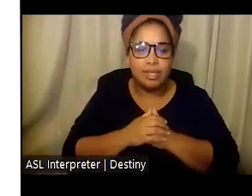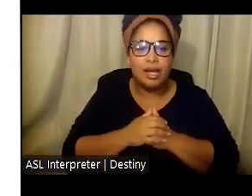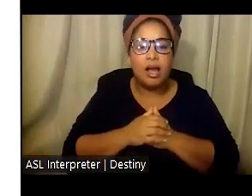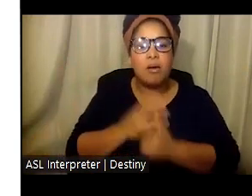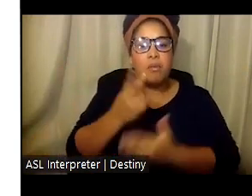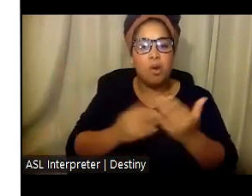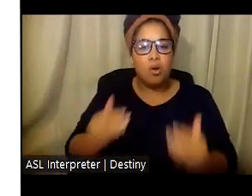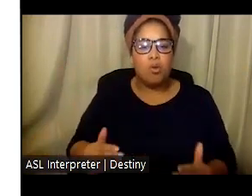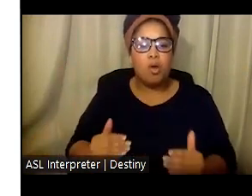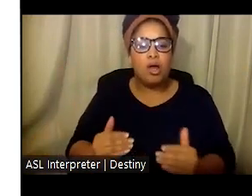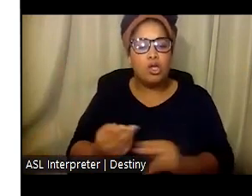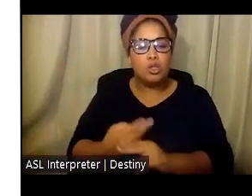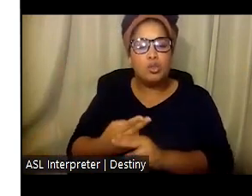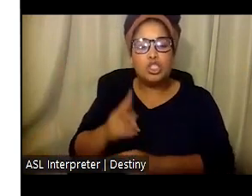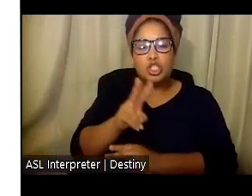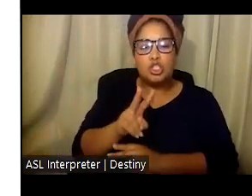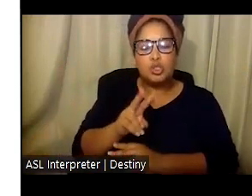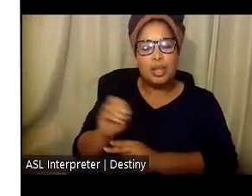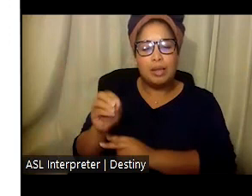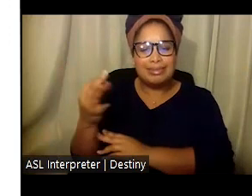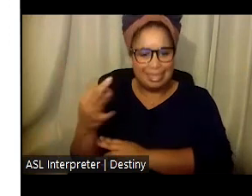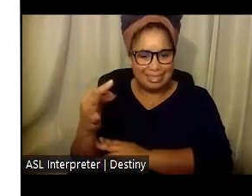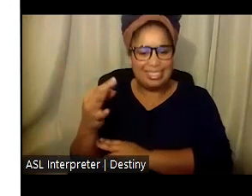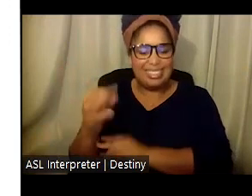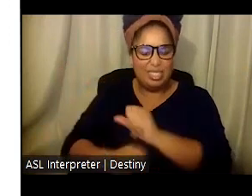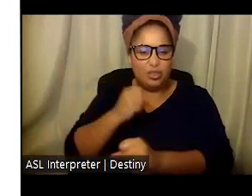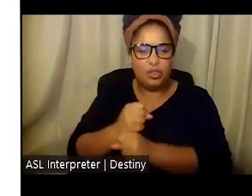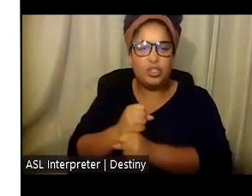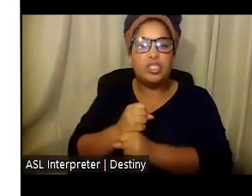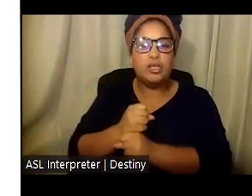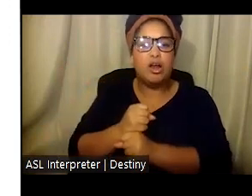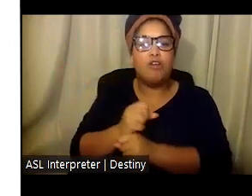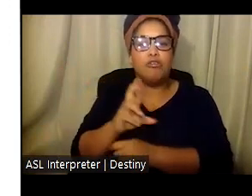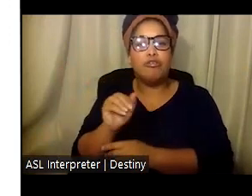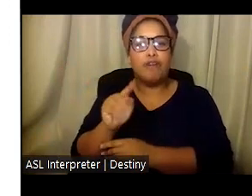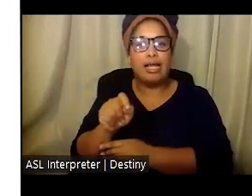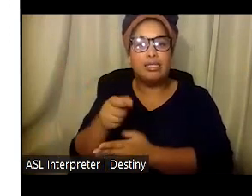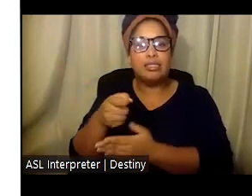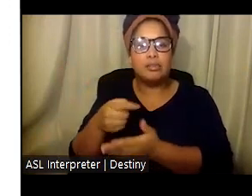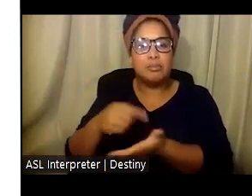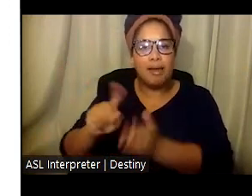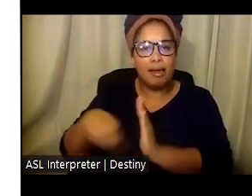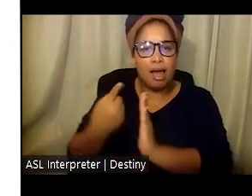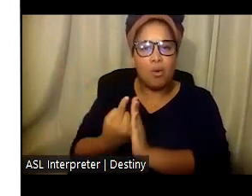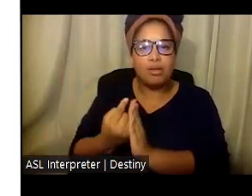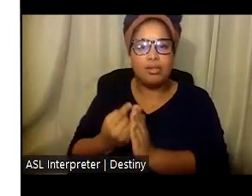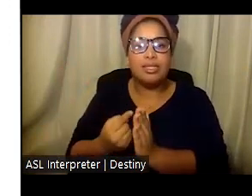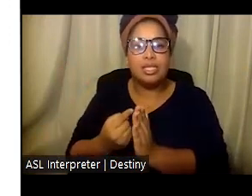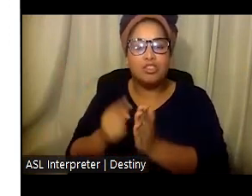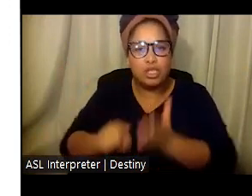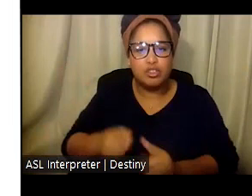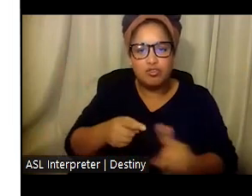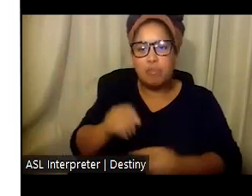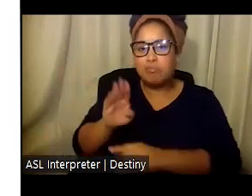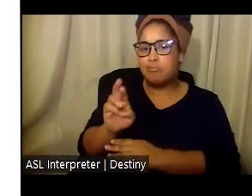introduced with the rate models that followed the 2019 rate study by Burns and Associates. A work group comprised